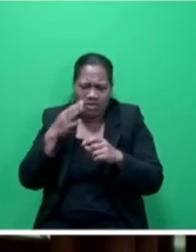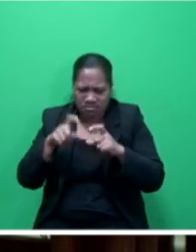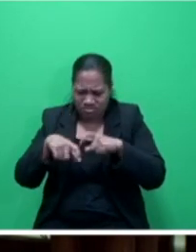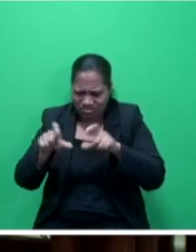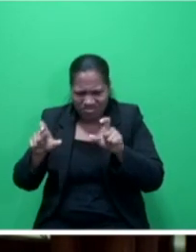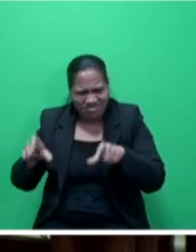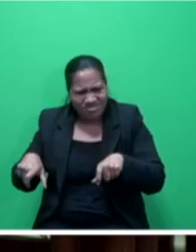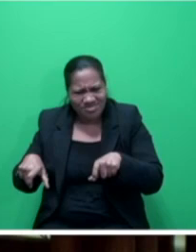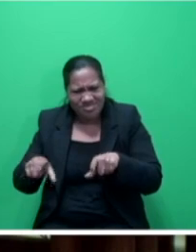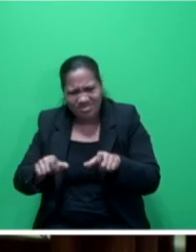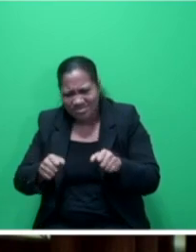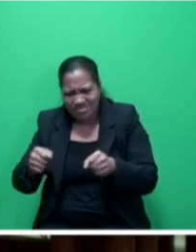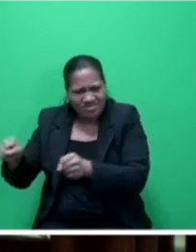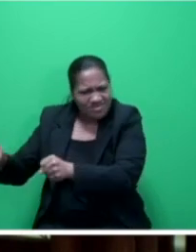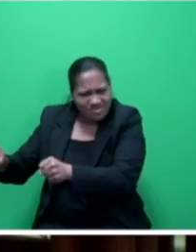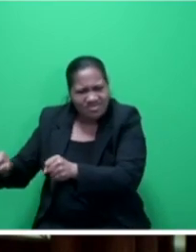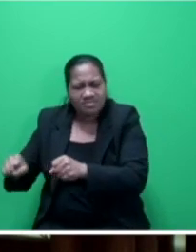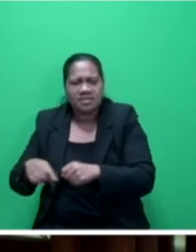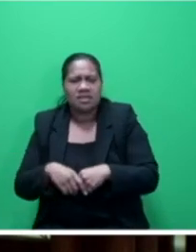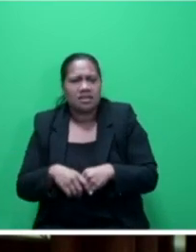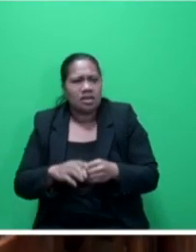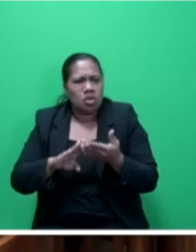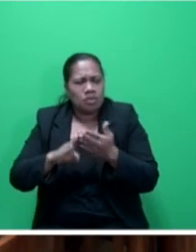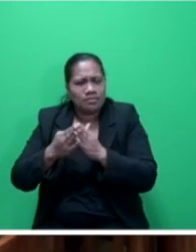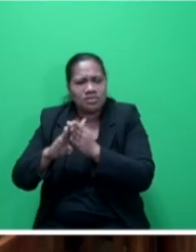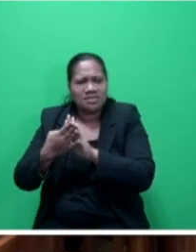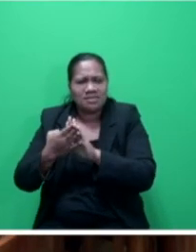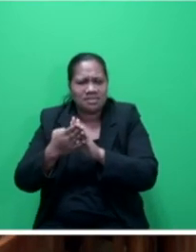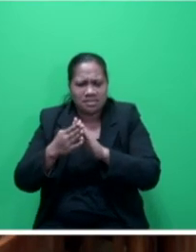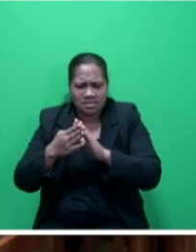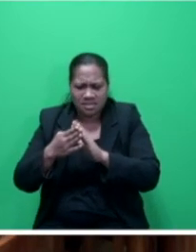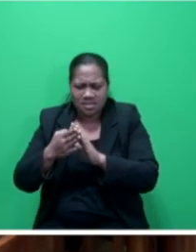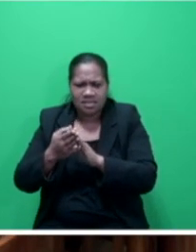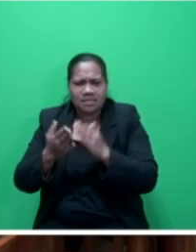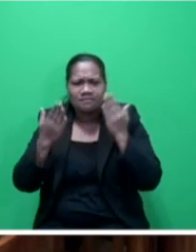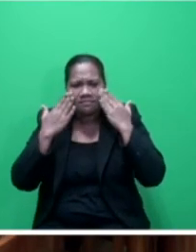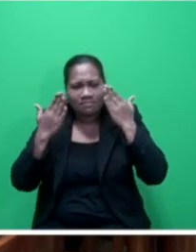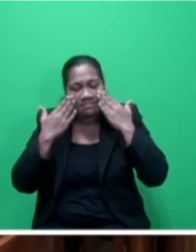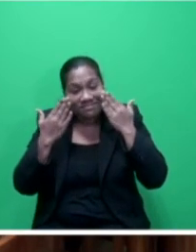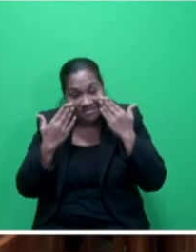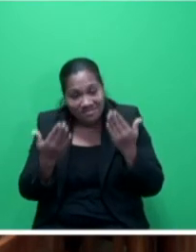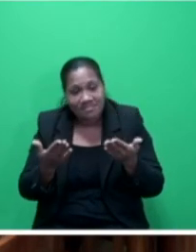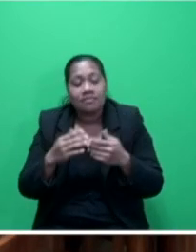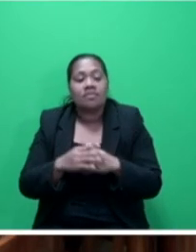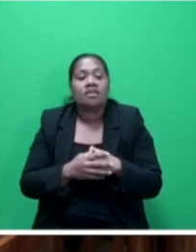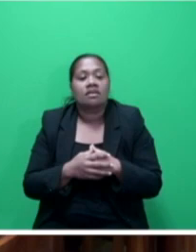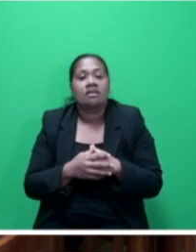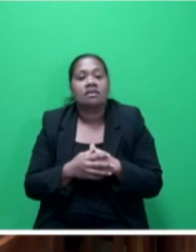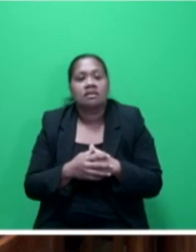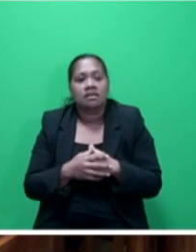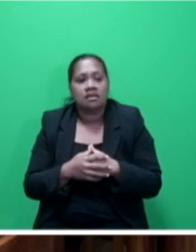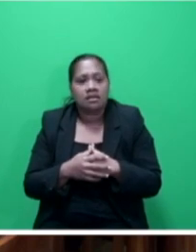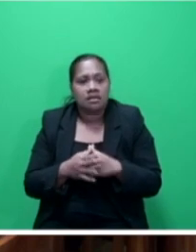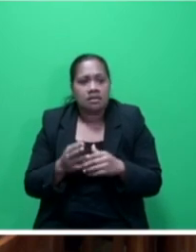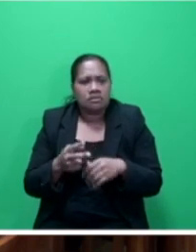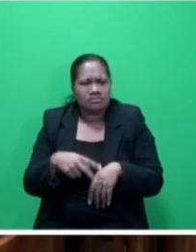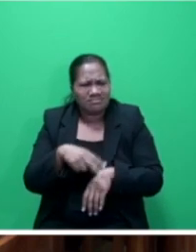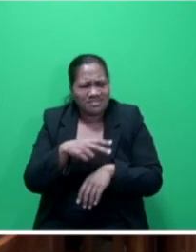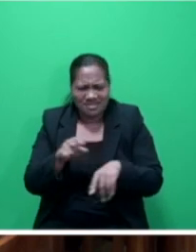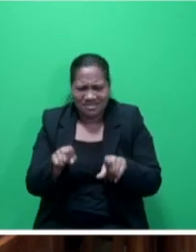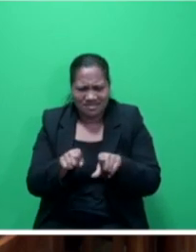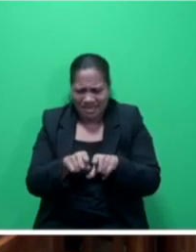policing that helps in awareness as well, the policing of roads that continue,